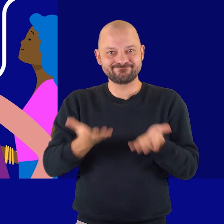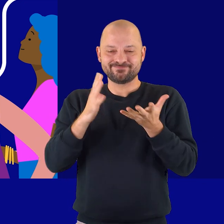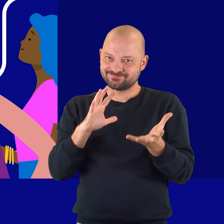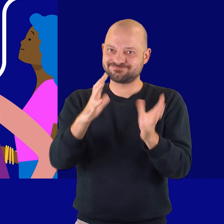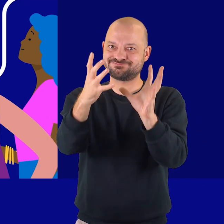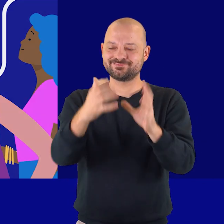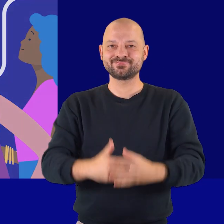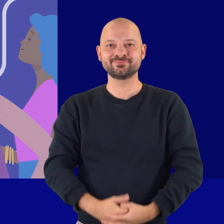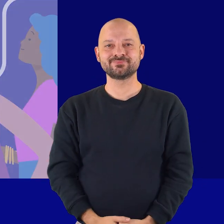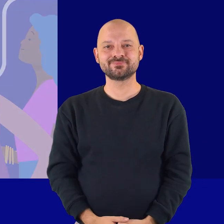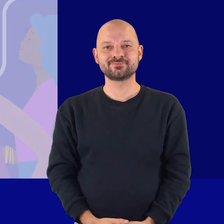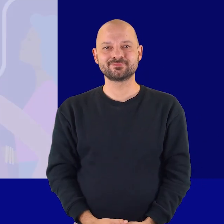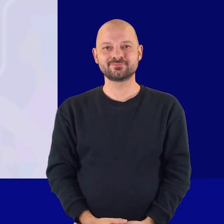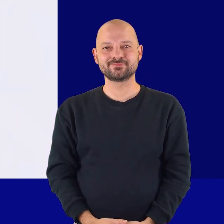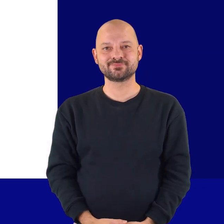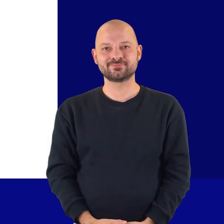do it!